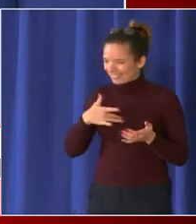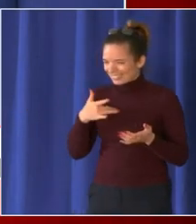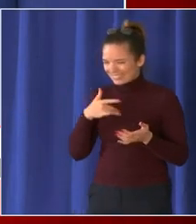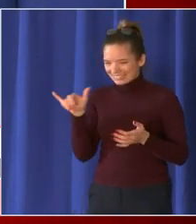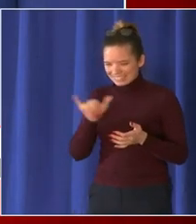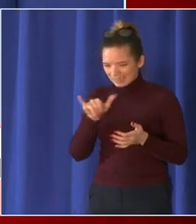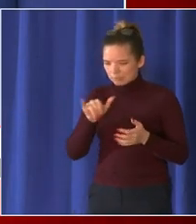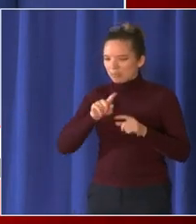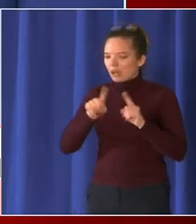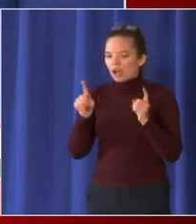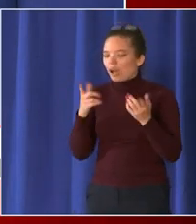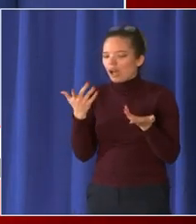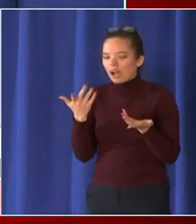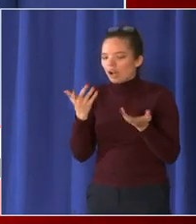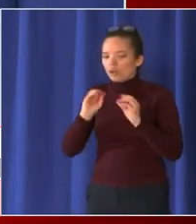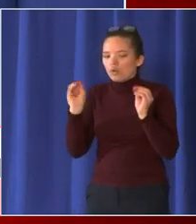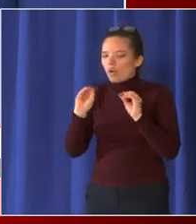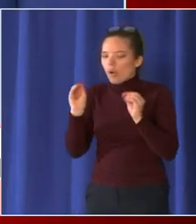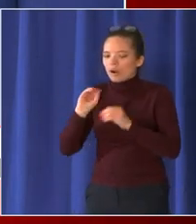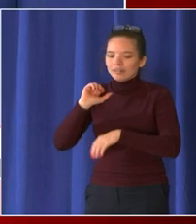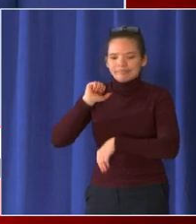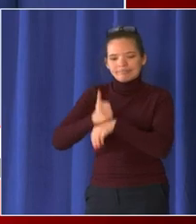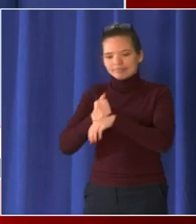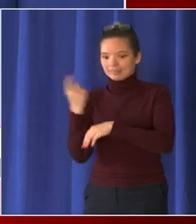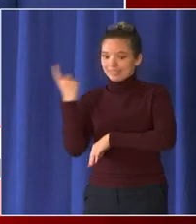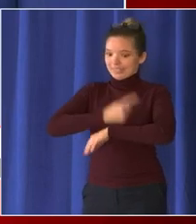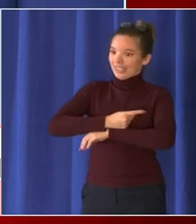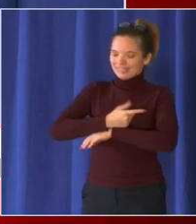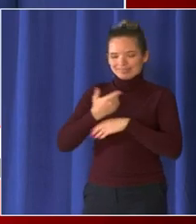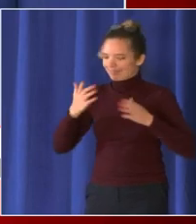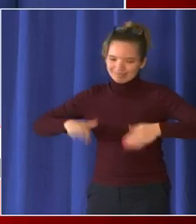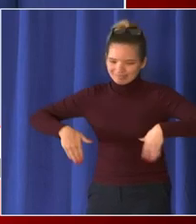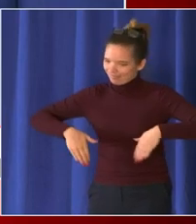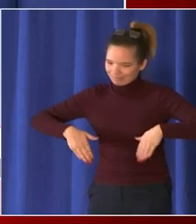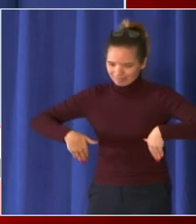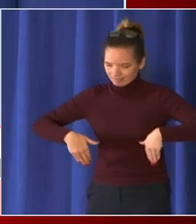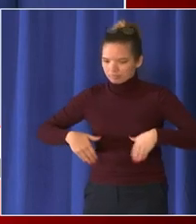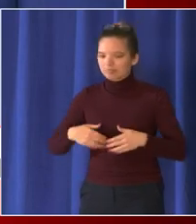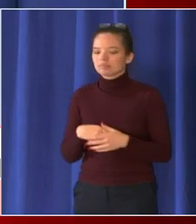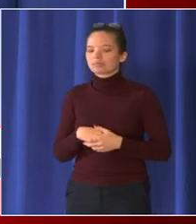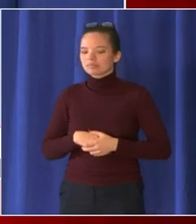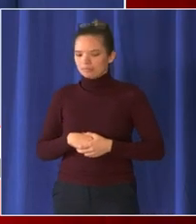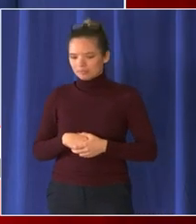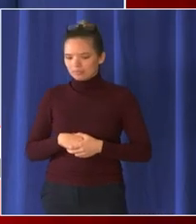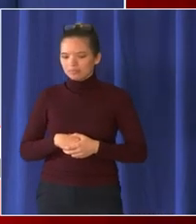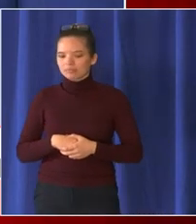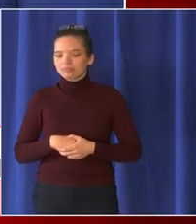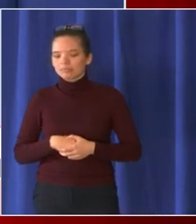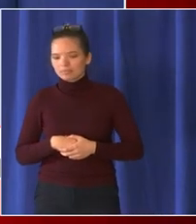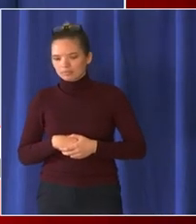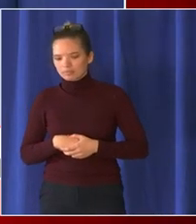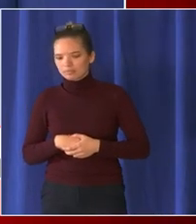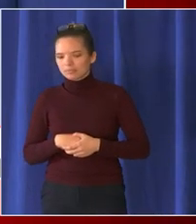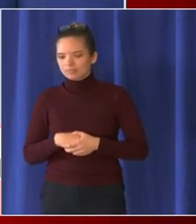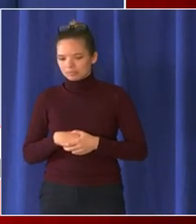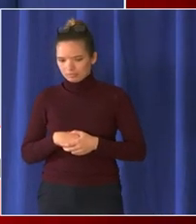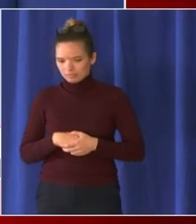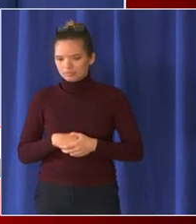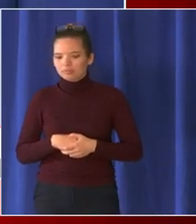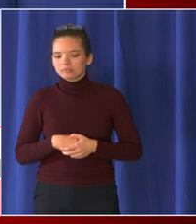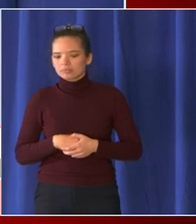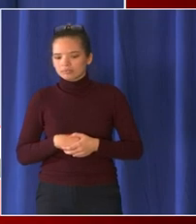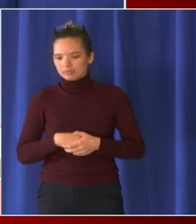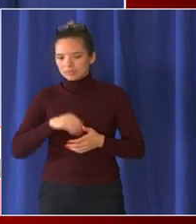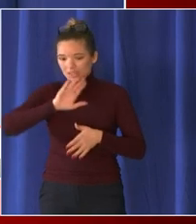i don't have a timeline on exactly when it will be done with respect to the archives uh yes all of our archives are being moved over here we're